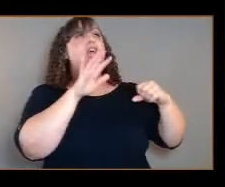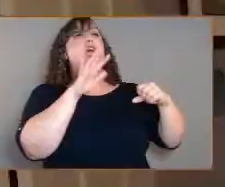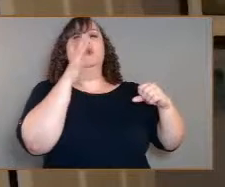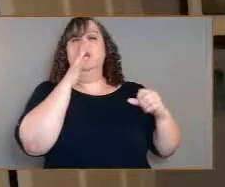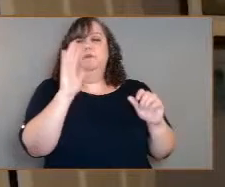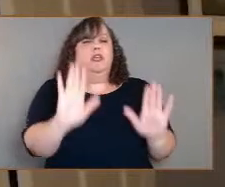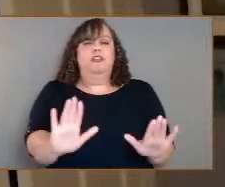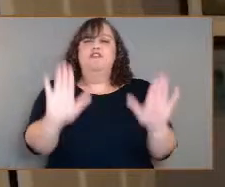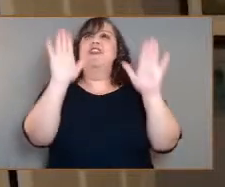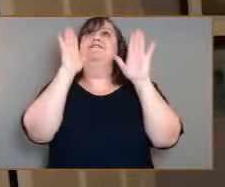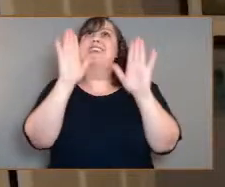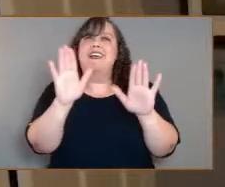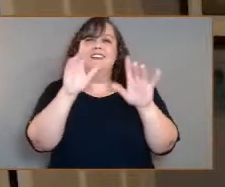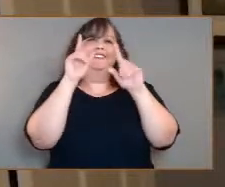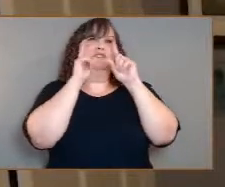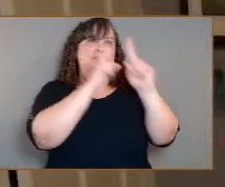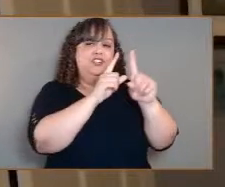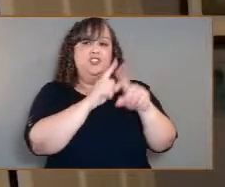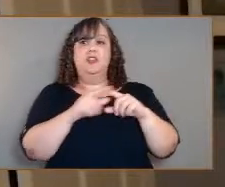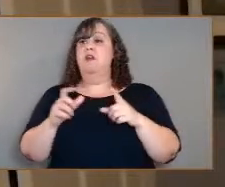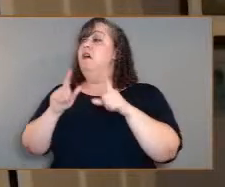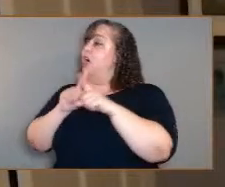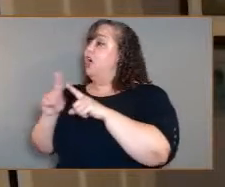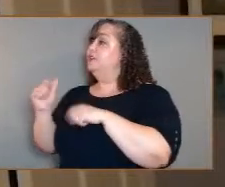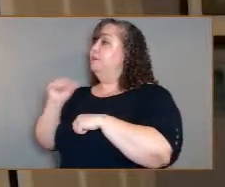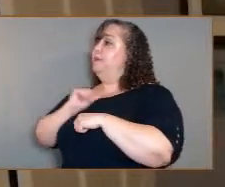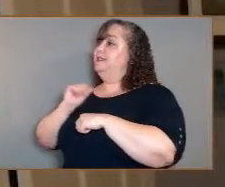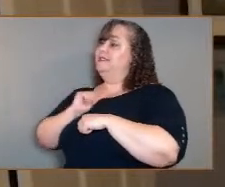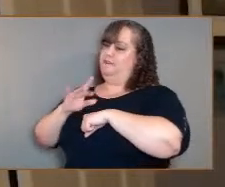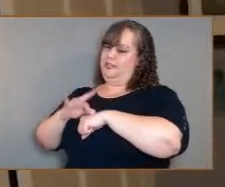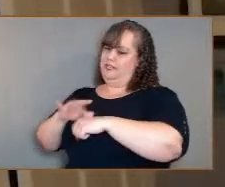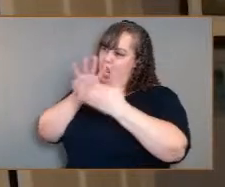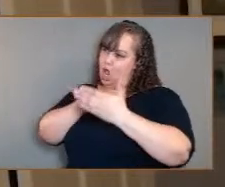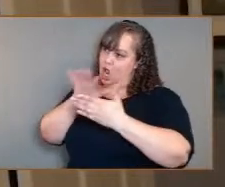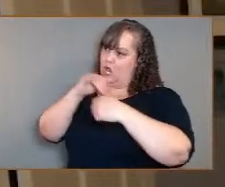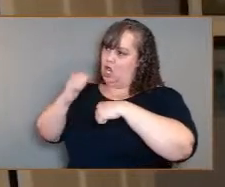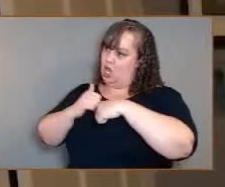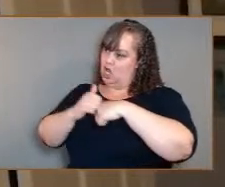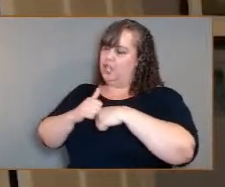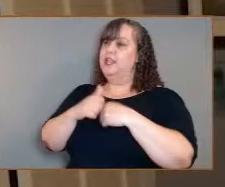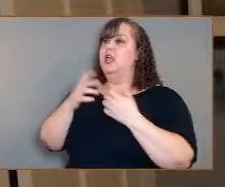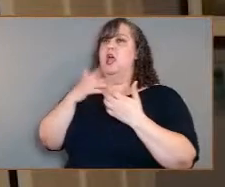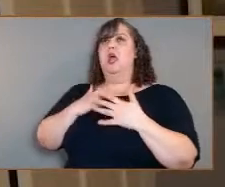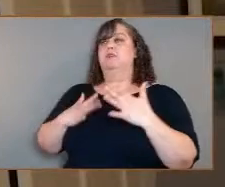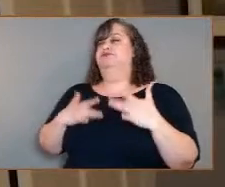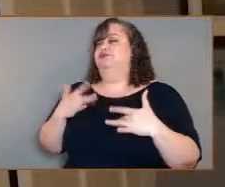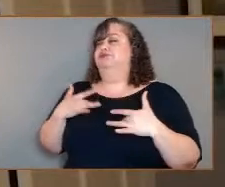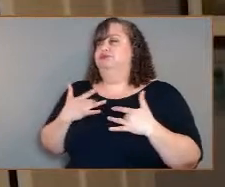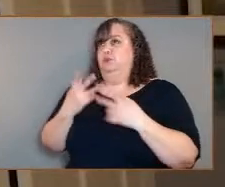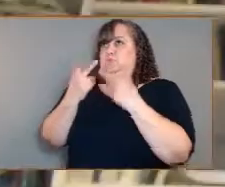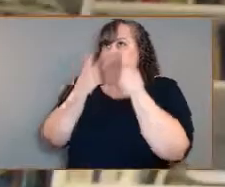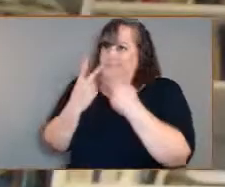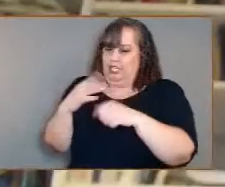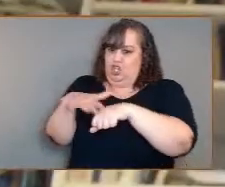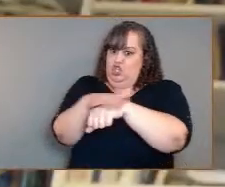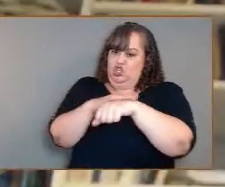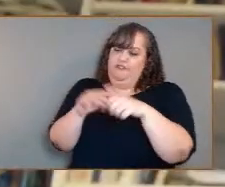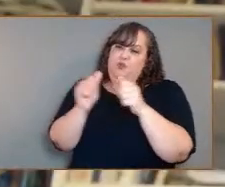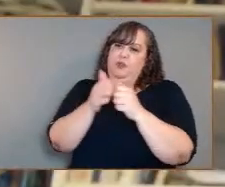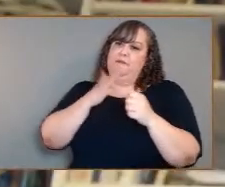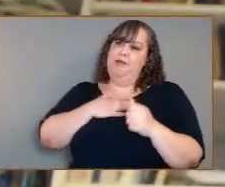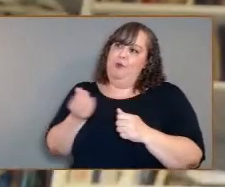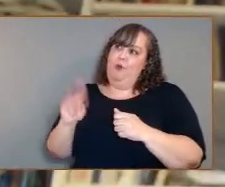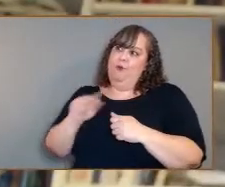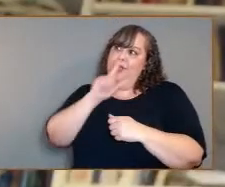mission. I also, as a geologist, I'm anxious to see the surface of Venus with my own eyes, as it were. I imagine